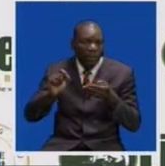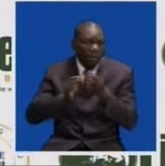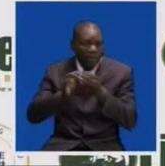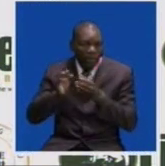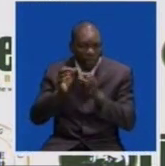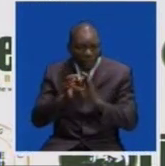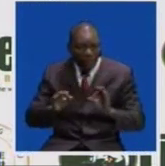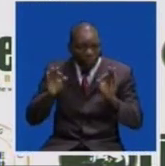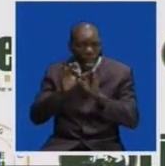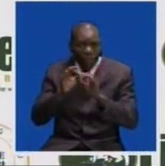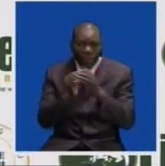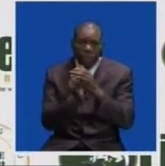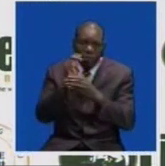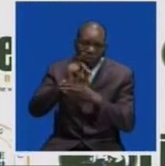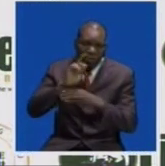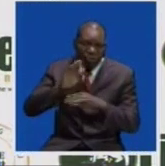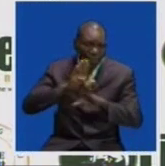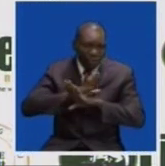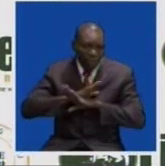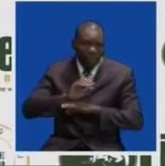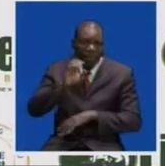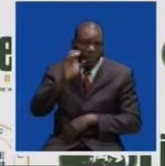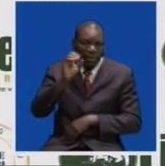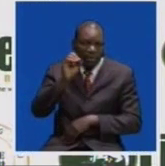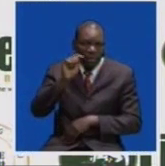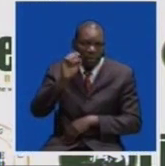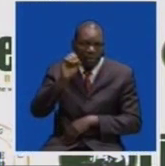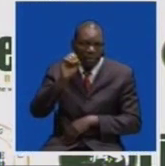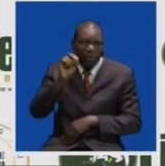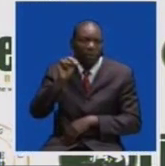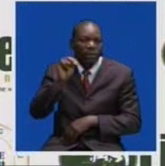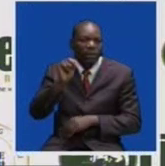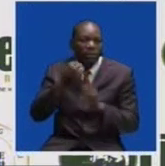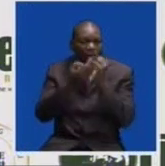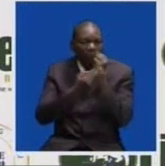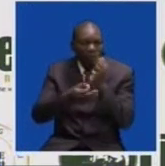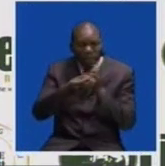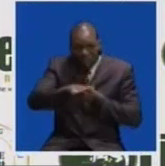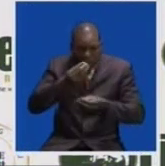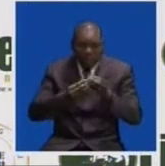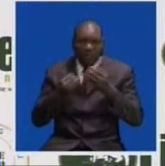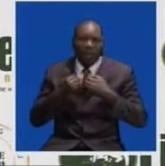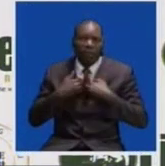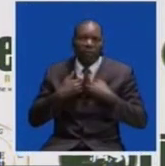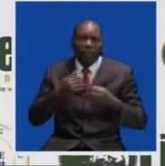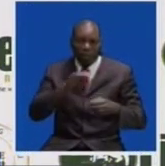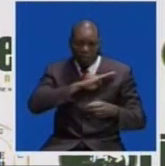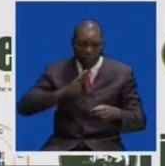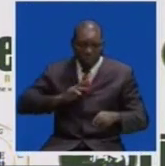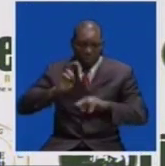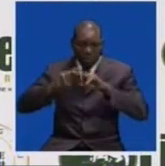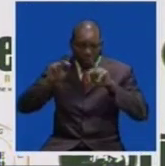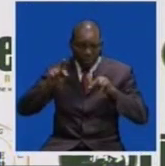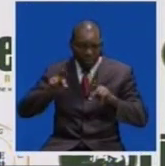is an important crop for Zambia as it attracts foreign exchange. And Cotton Board of Zambia Chairperson Catherine Mungoma